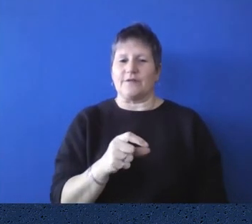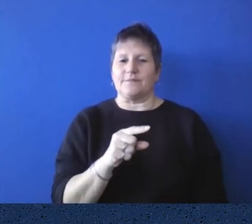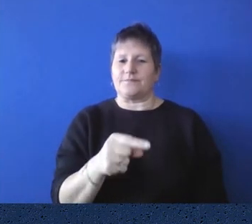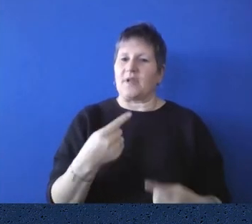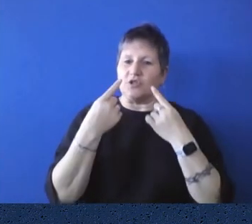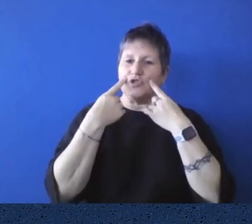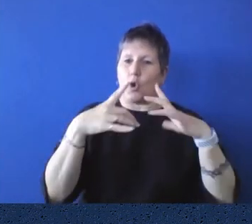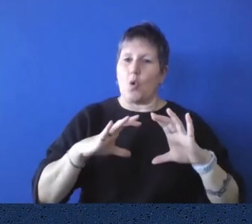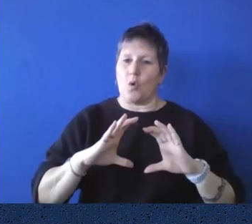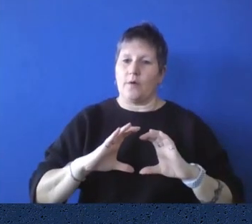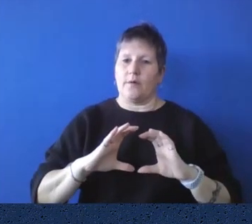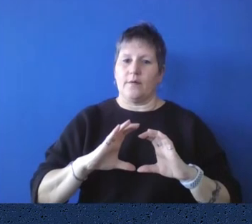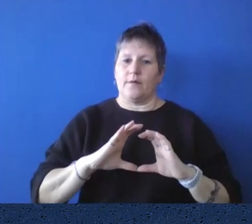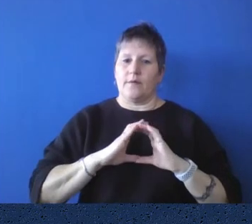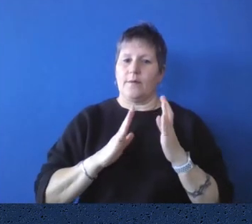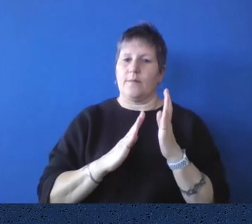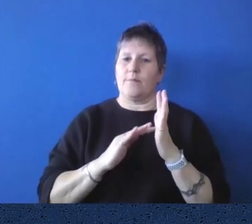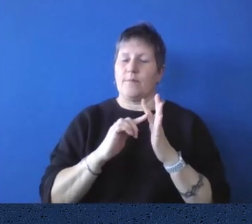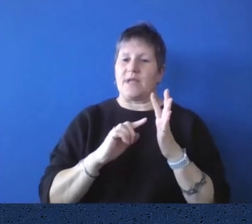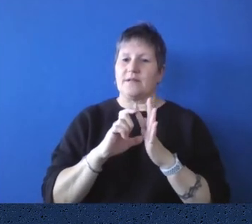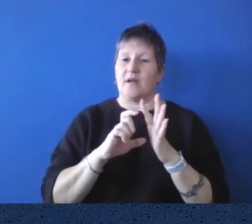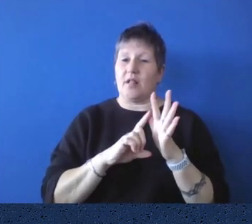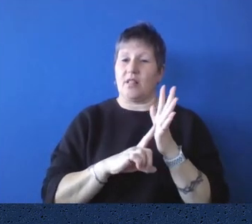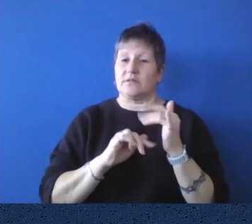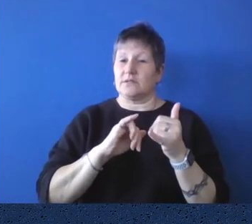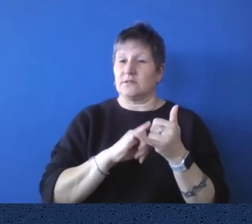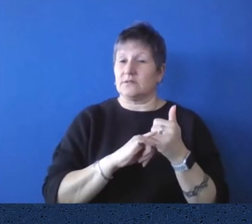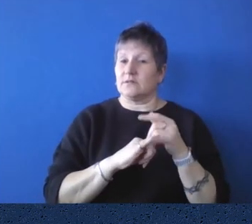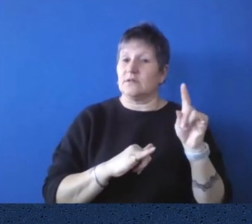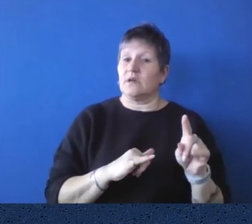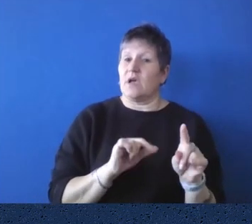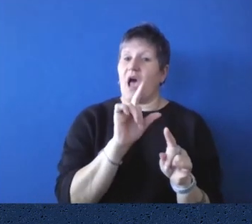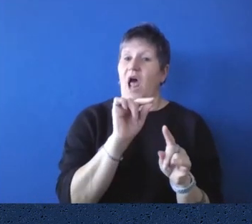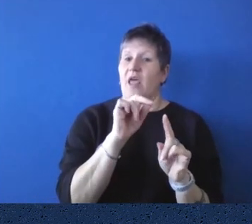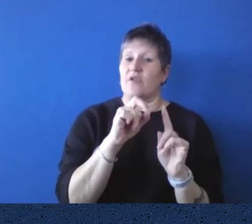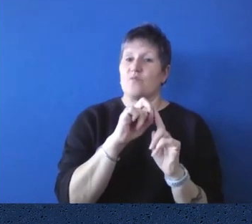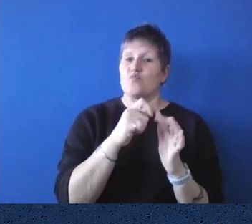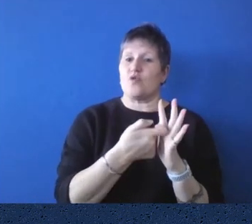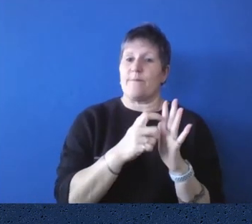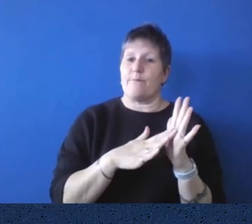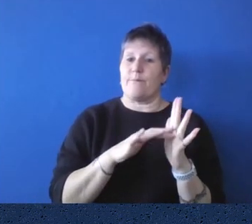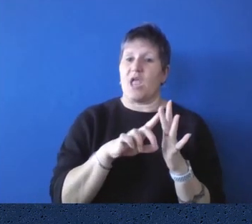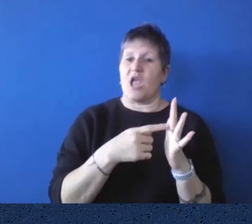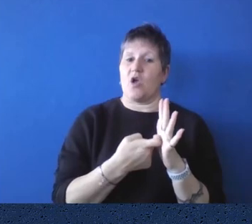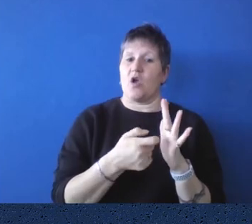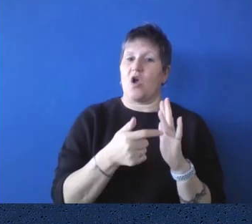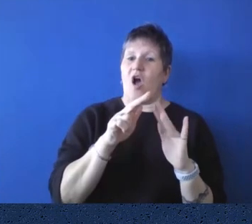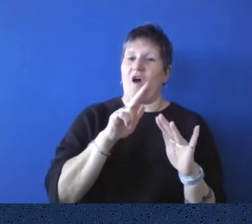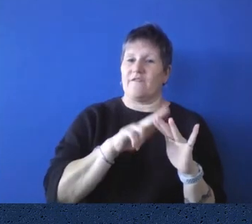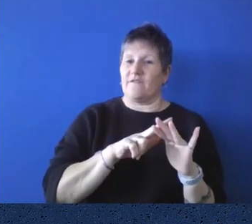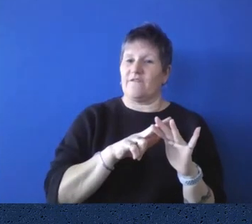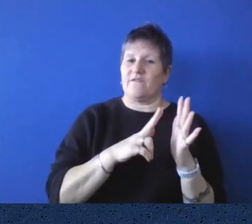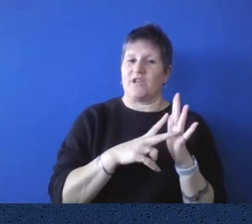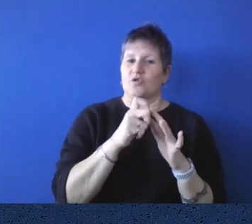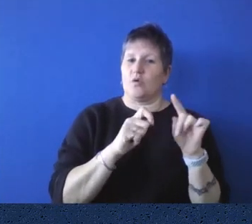show you are from the Graham Berry collection. He was the 11th premier of Victoria. Um, so this is the St George cross and